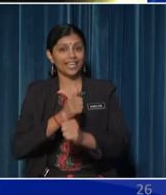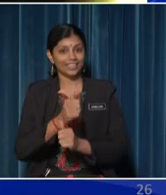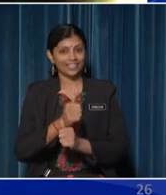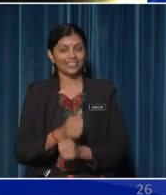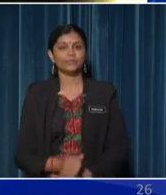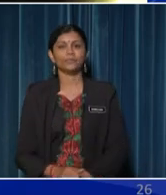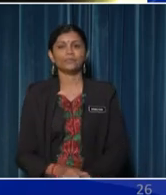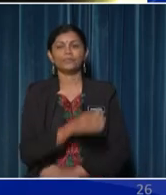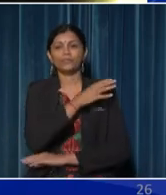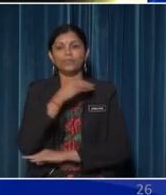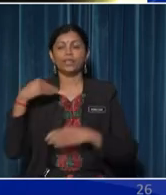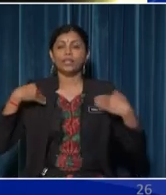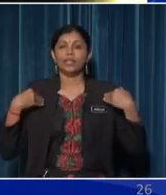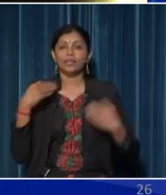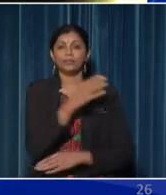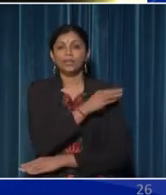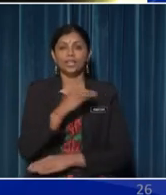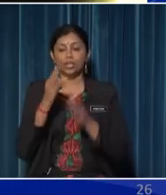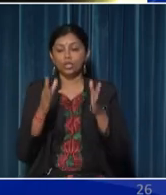animal and human growth